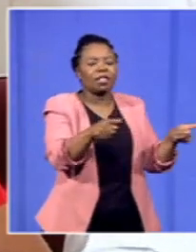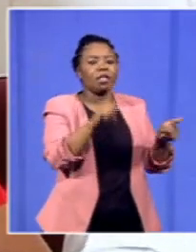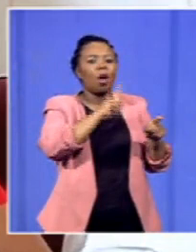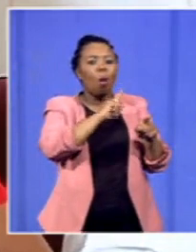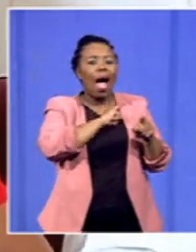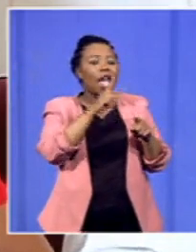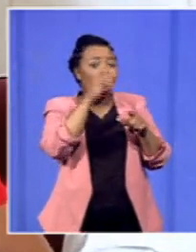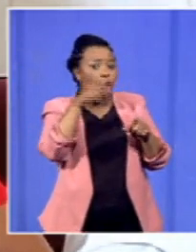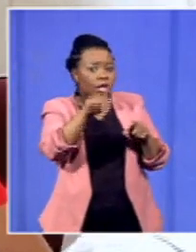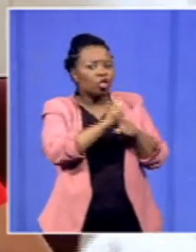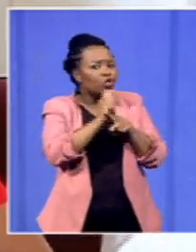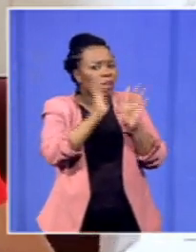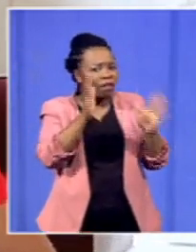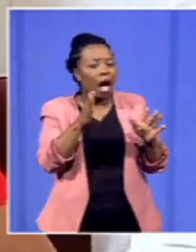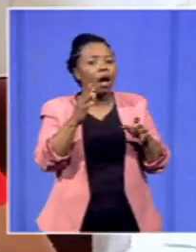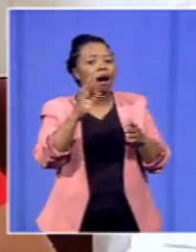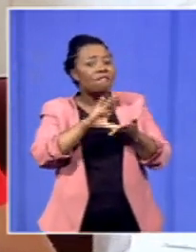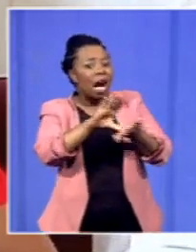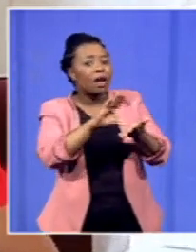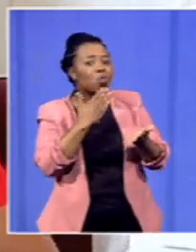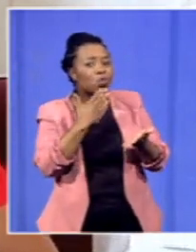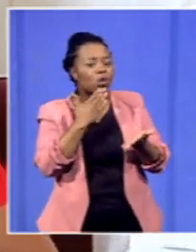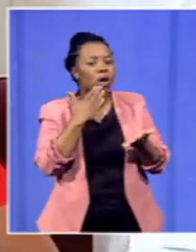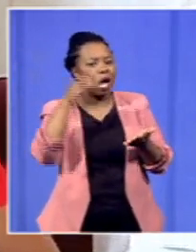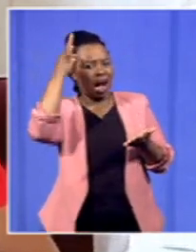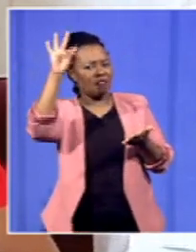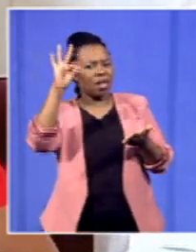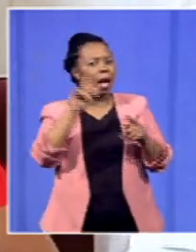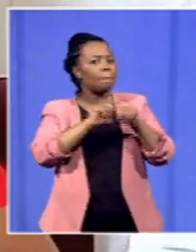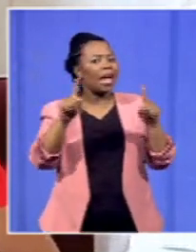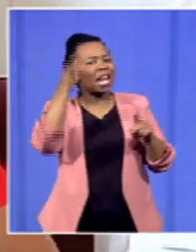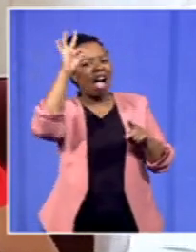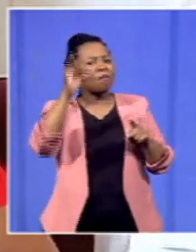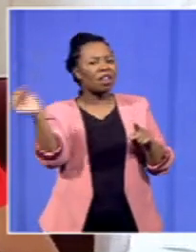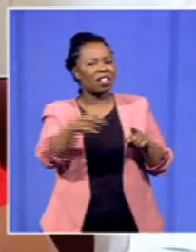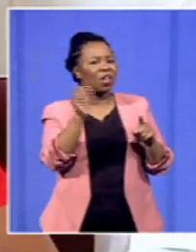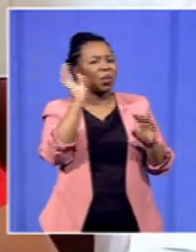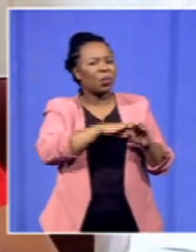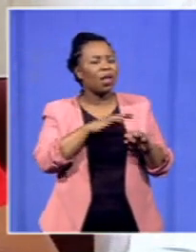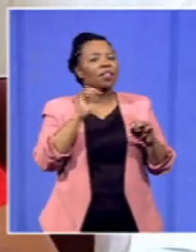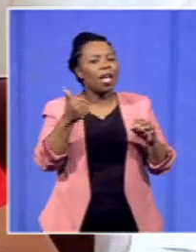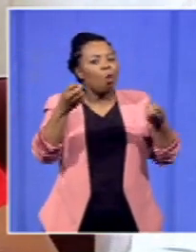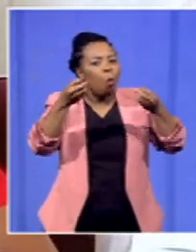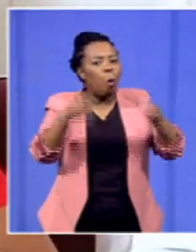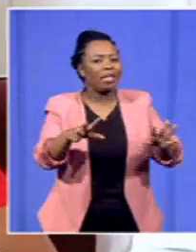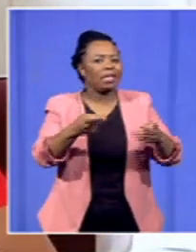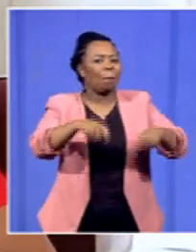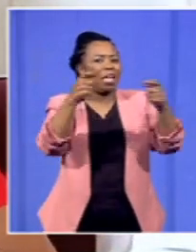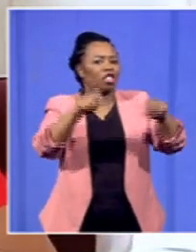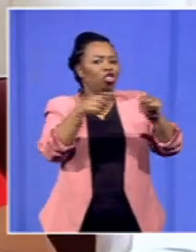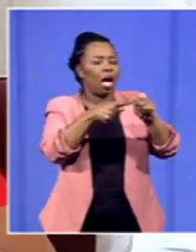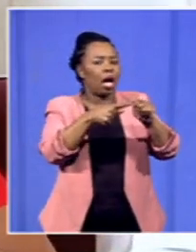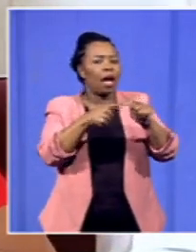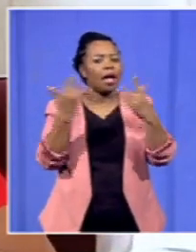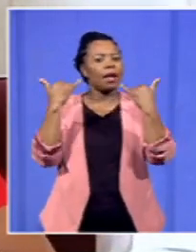by government but at the end of the day they are not employed by the same government which is wasteful expenditure and the people who are benefiting